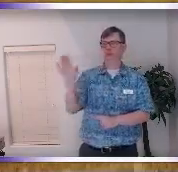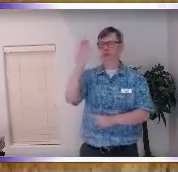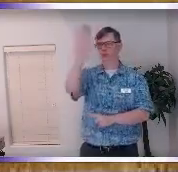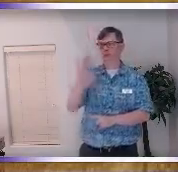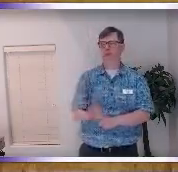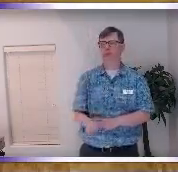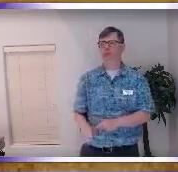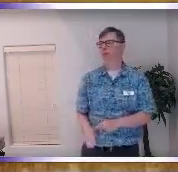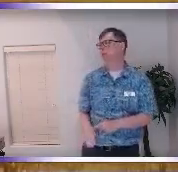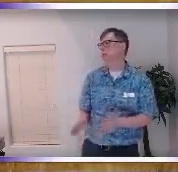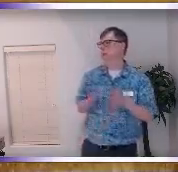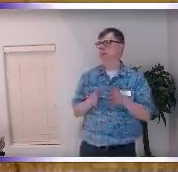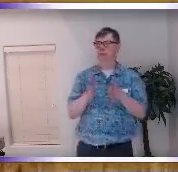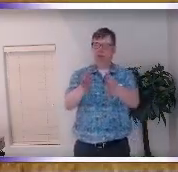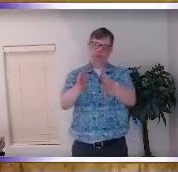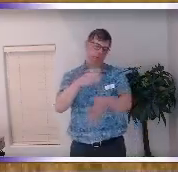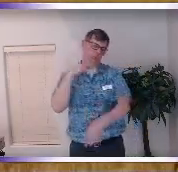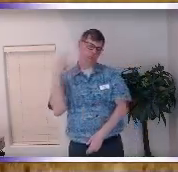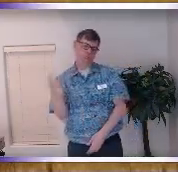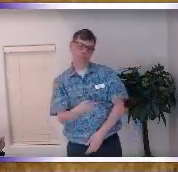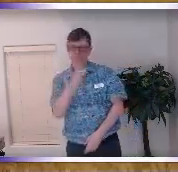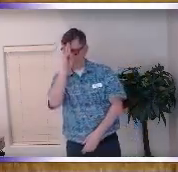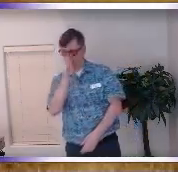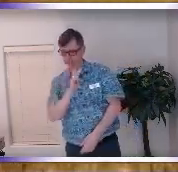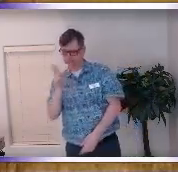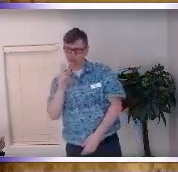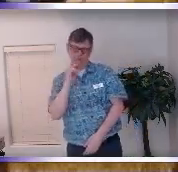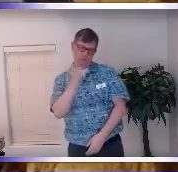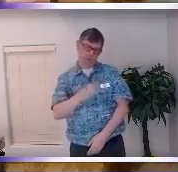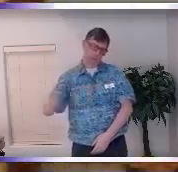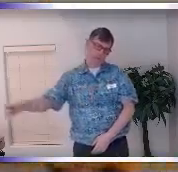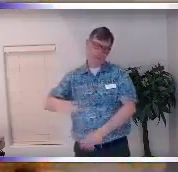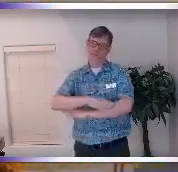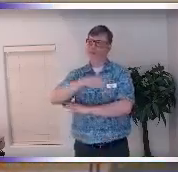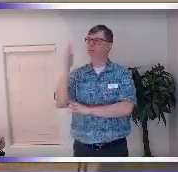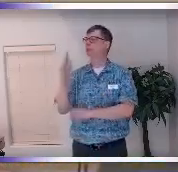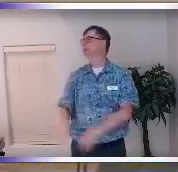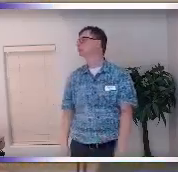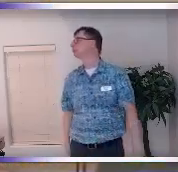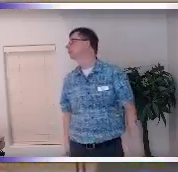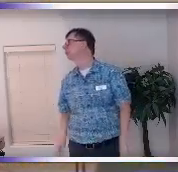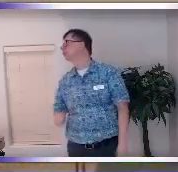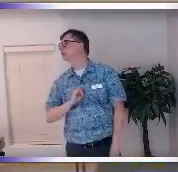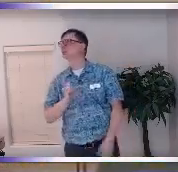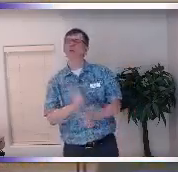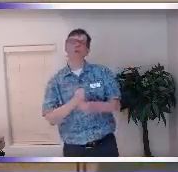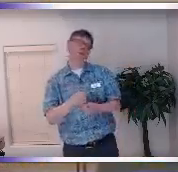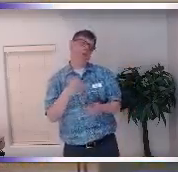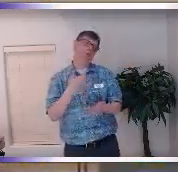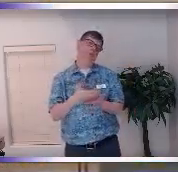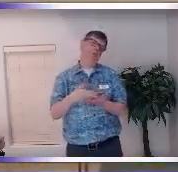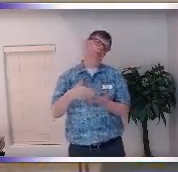middle of the mundane and and and and realize the mundane is just our everyday life I I need a job I got bills to pay